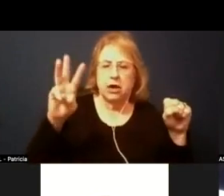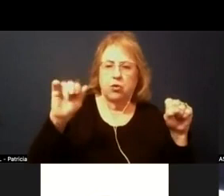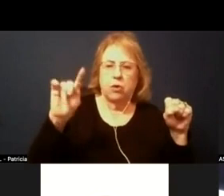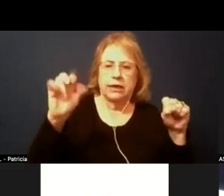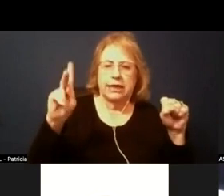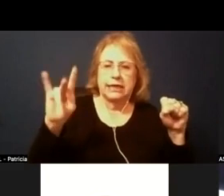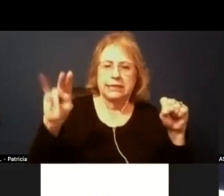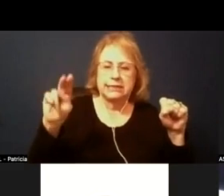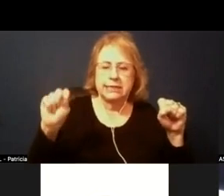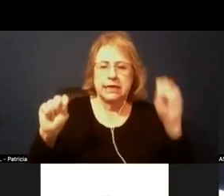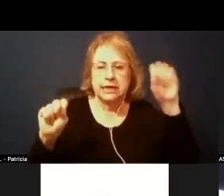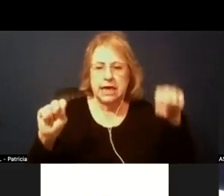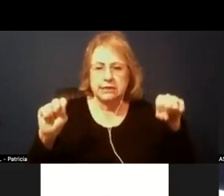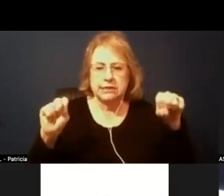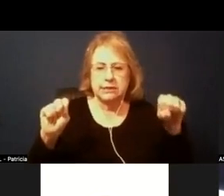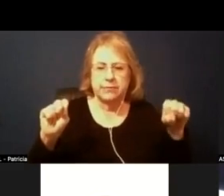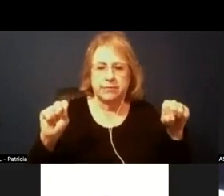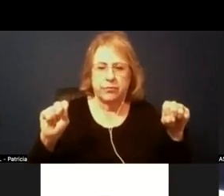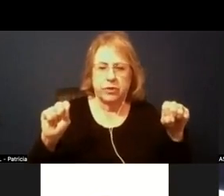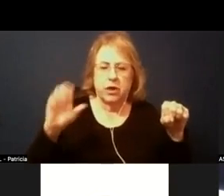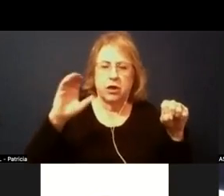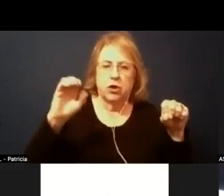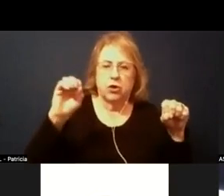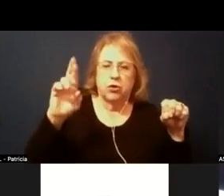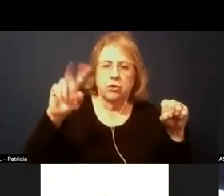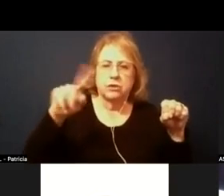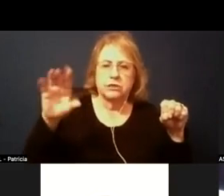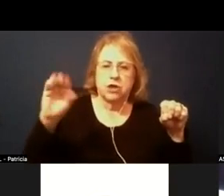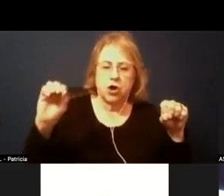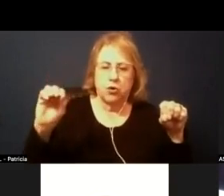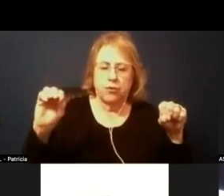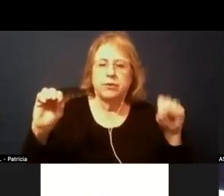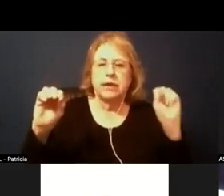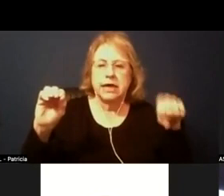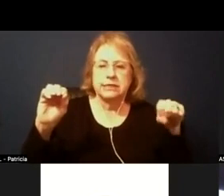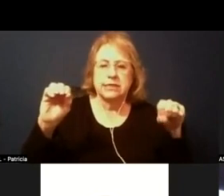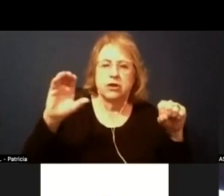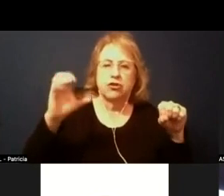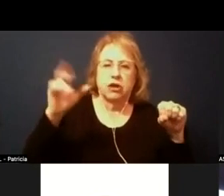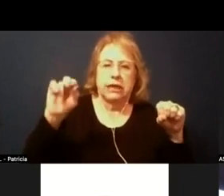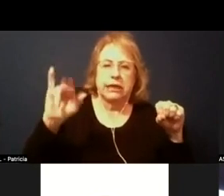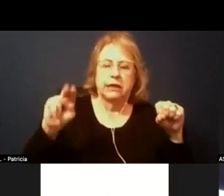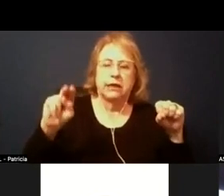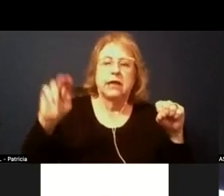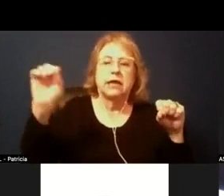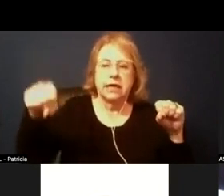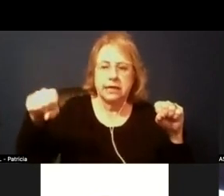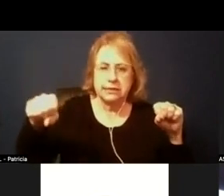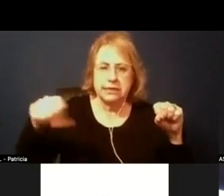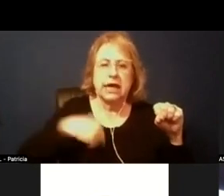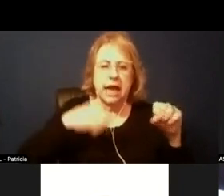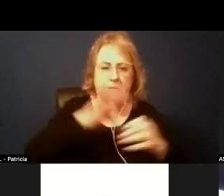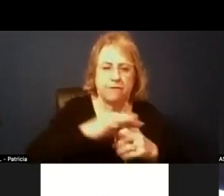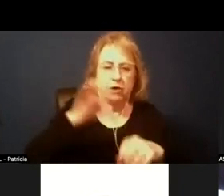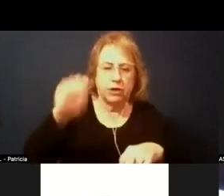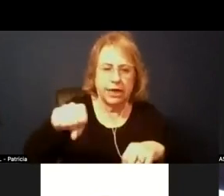yes trustee corza yes trustee chin yes and i vote yes as